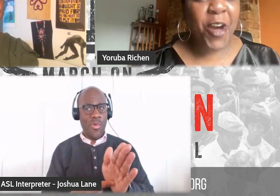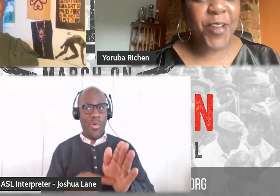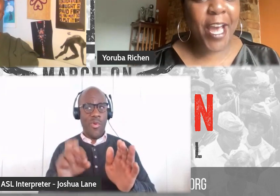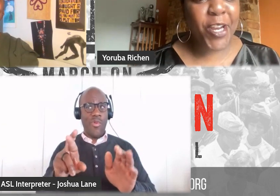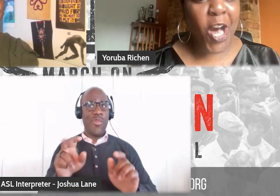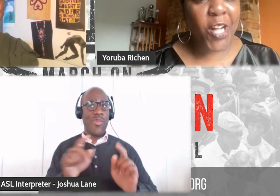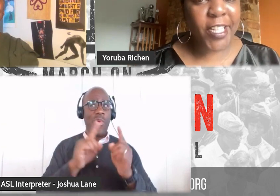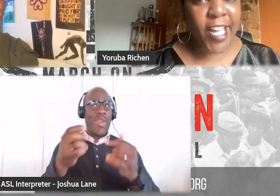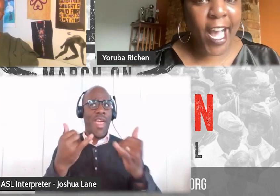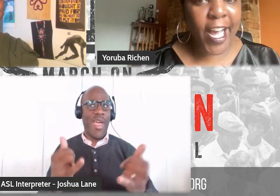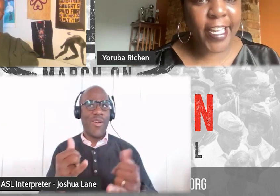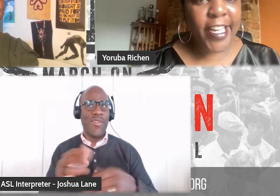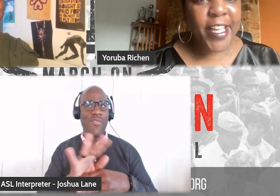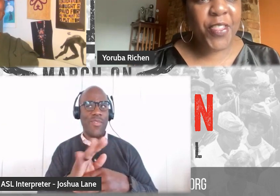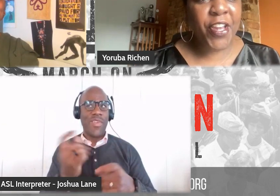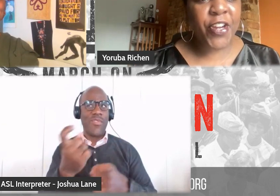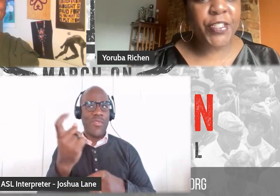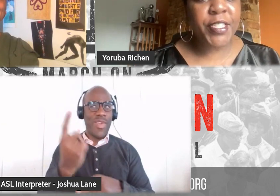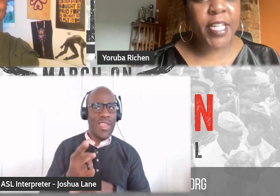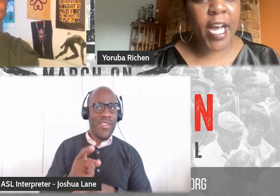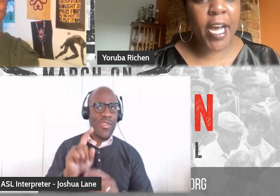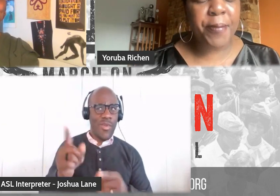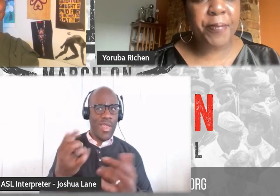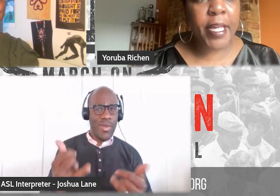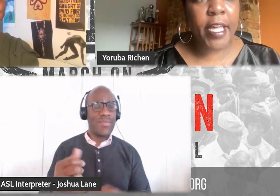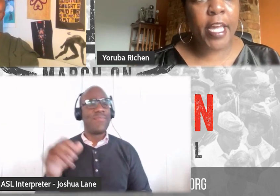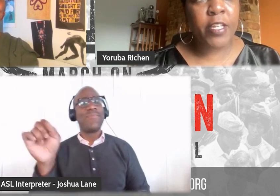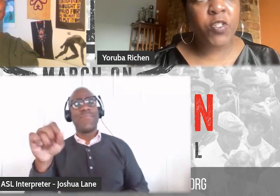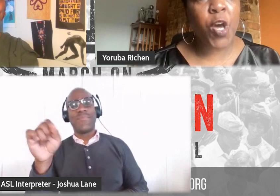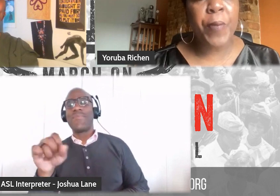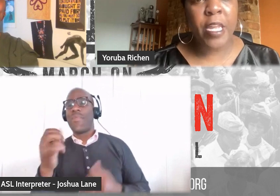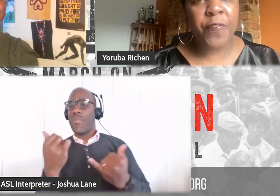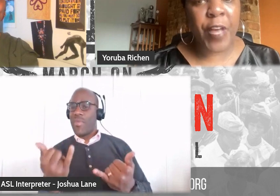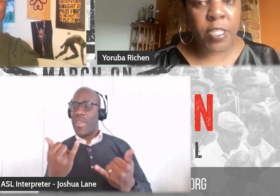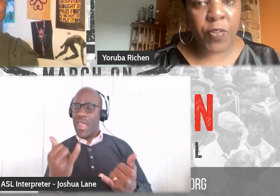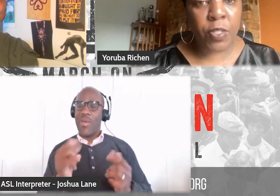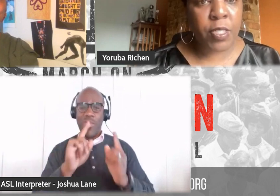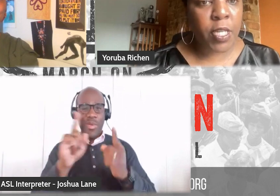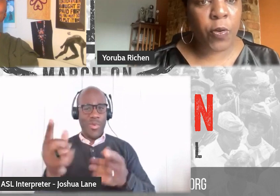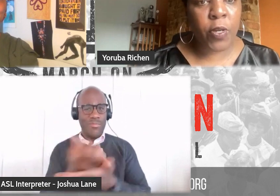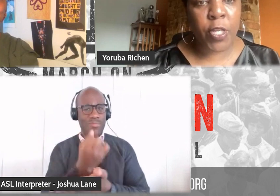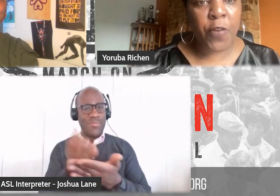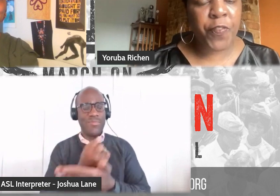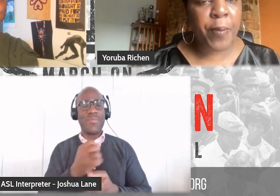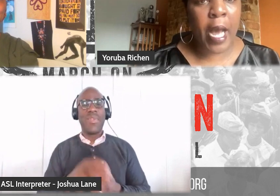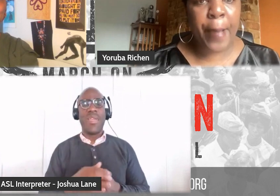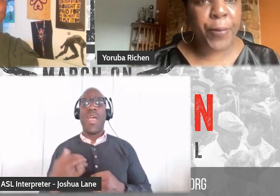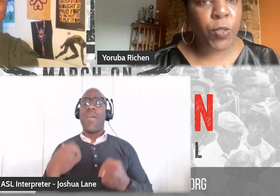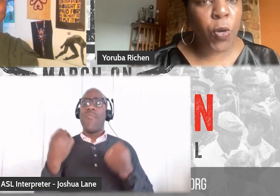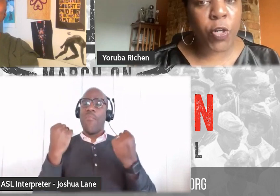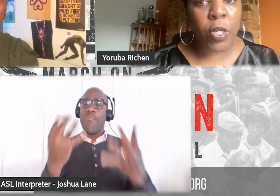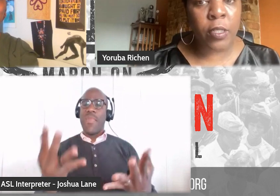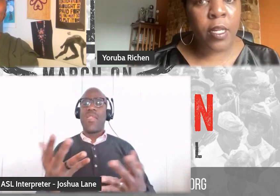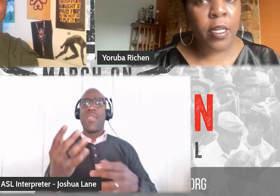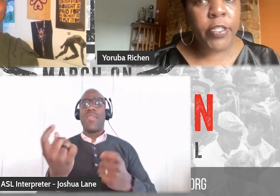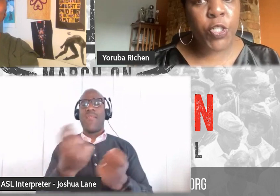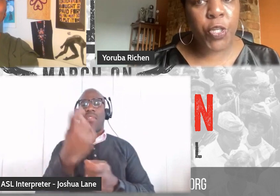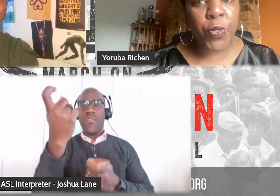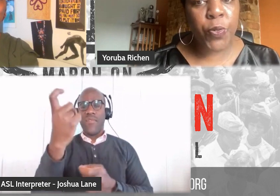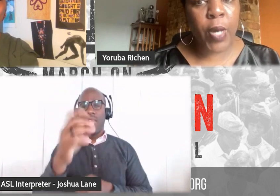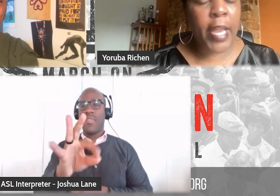No, not at all. there's, um, so many festivals or, you know, from a hyper local